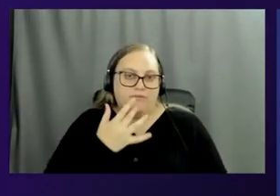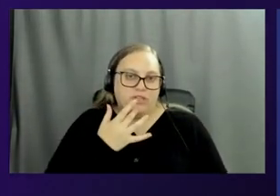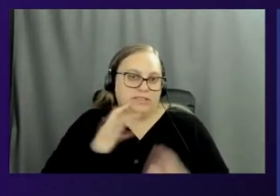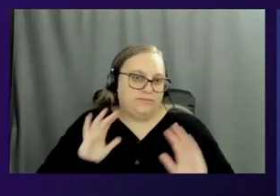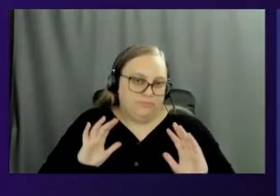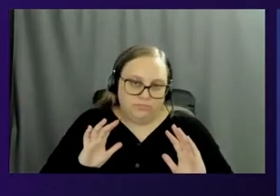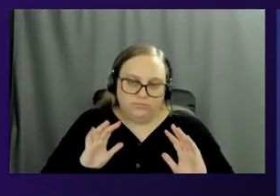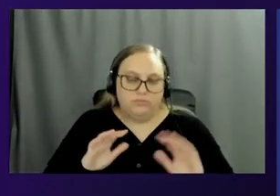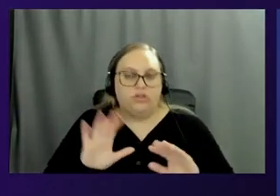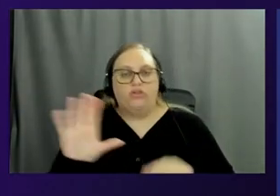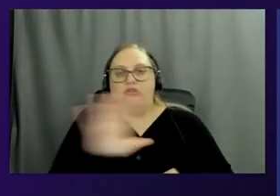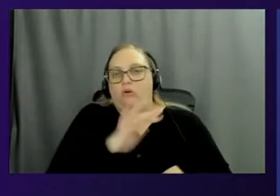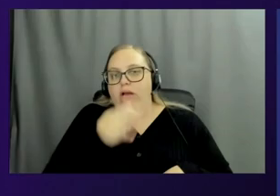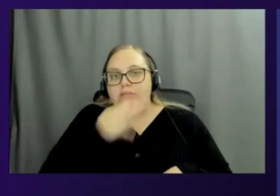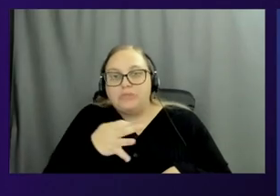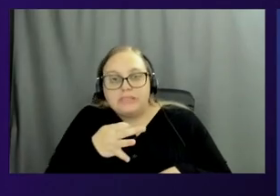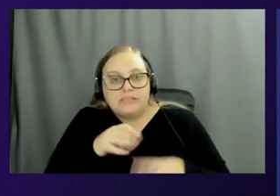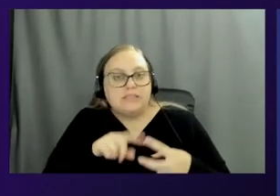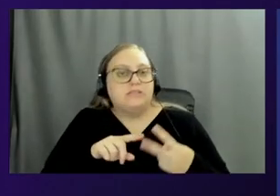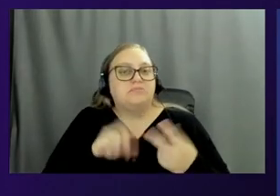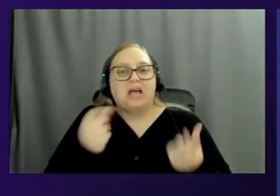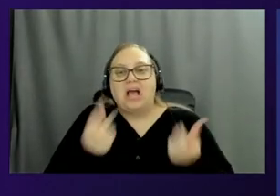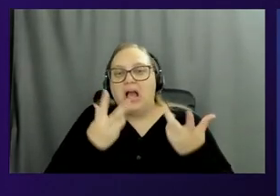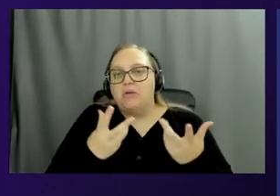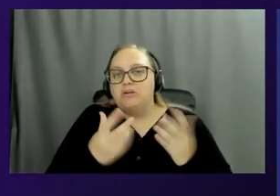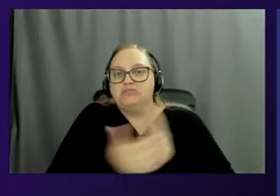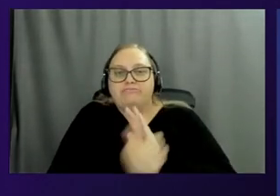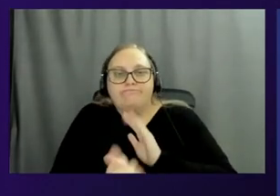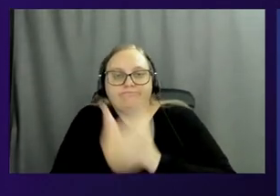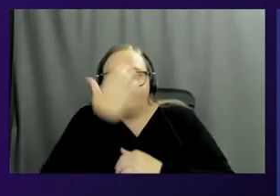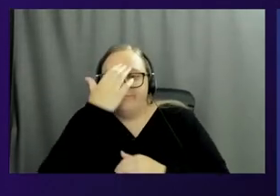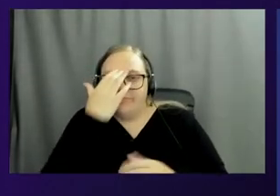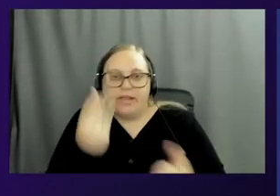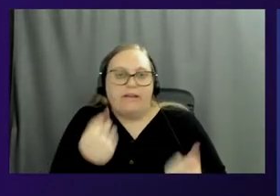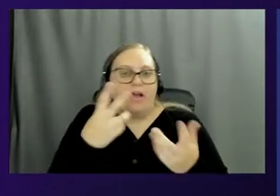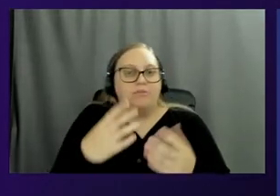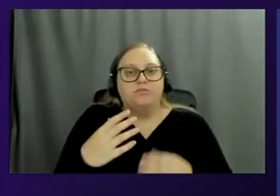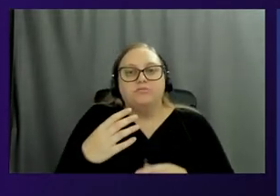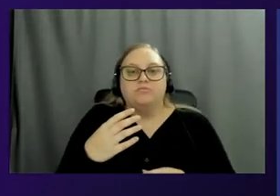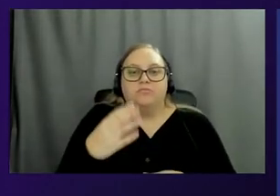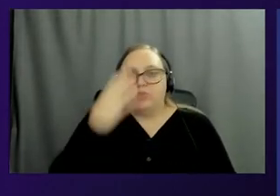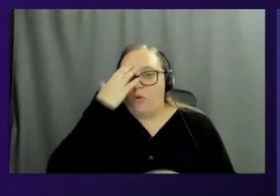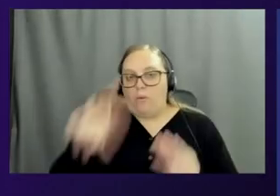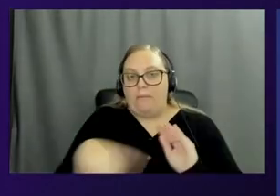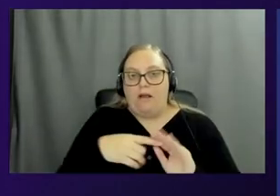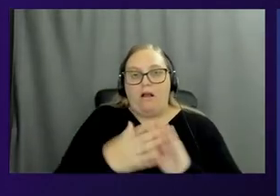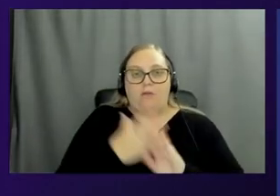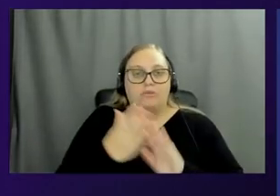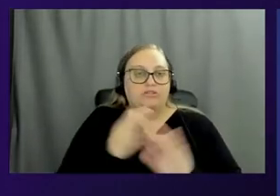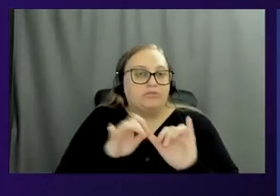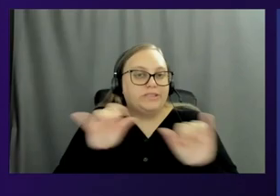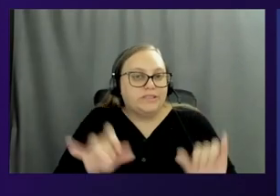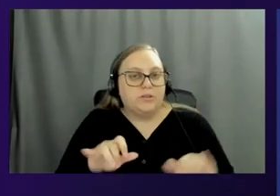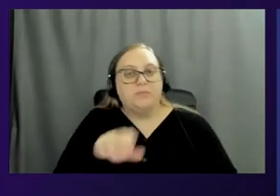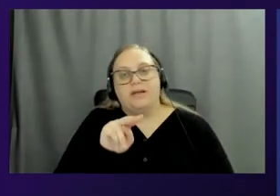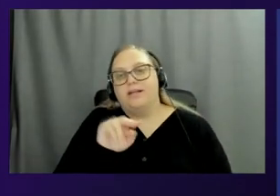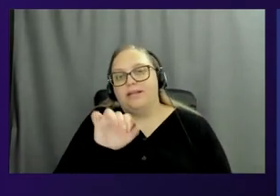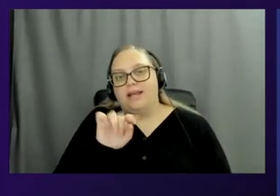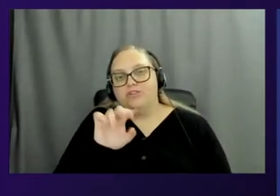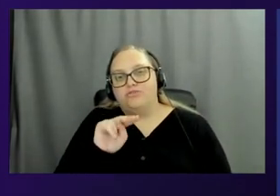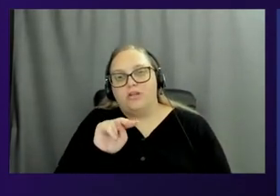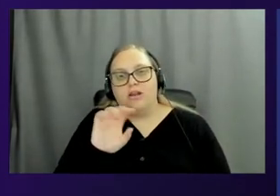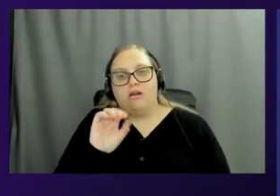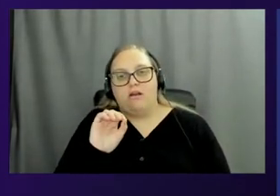you know, your expertise and how much resources you have at your disposal to operationalize this and whatnot, right? Nitro enclaves is a compute primitive.